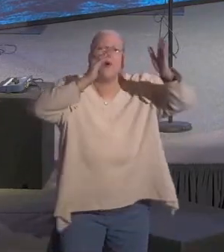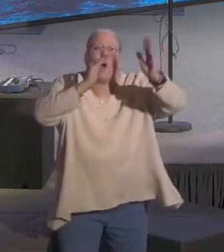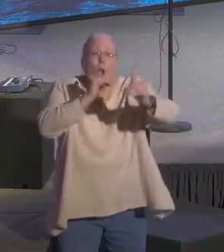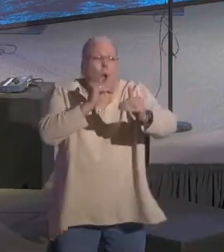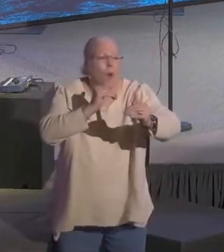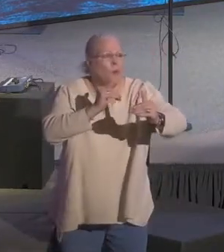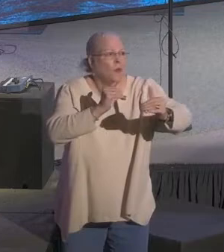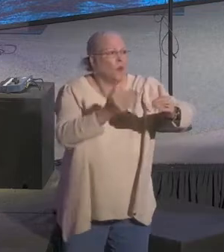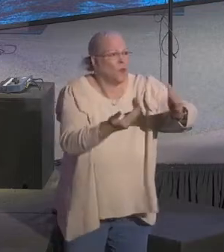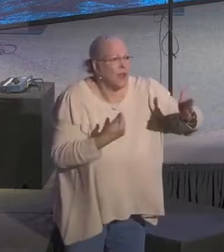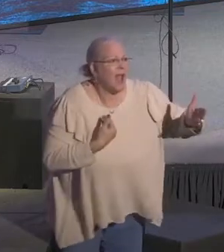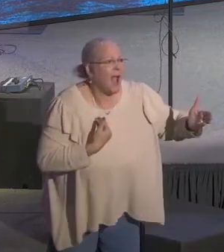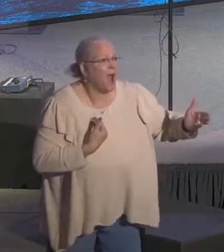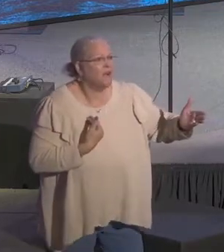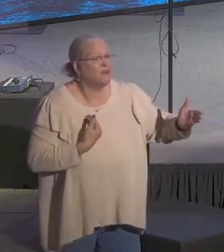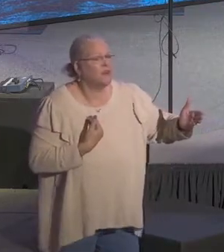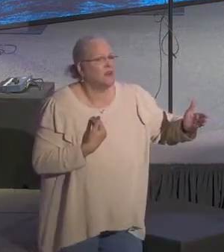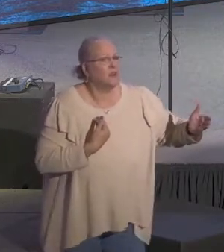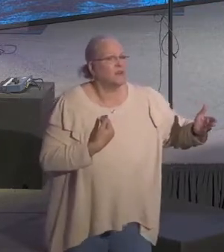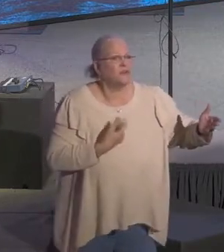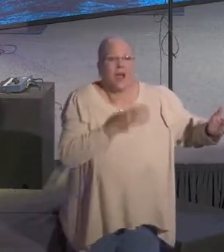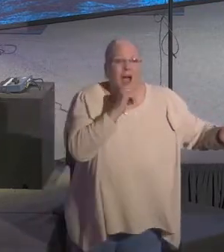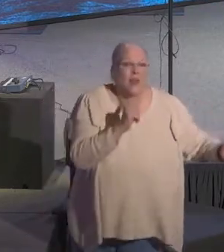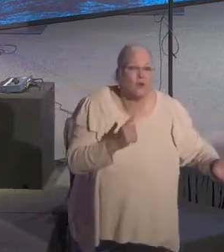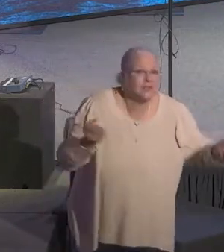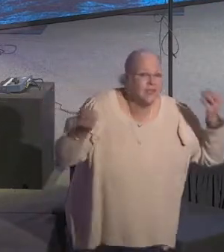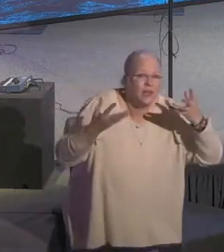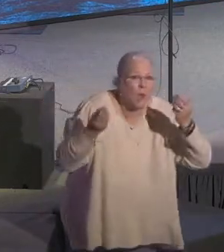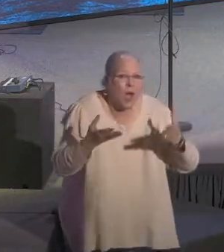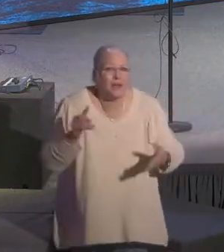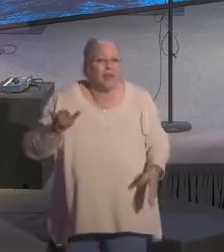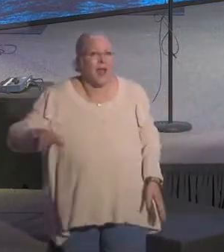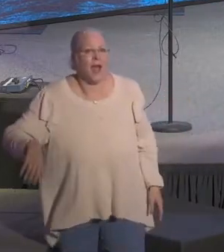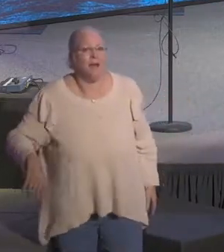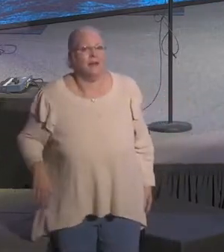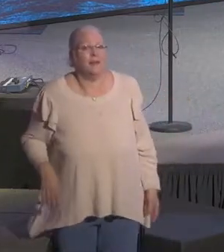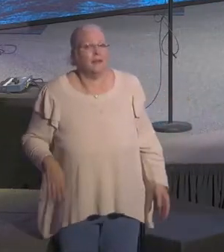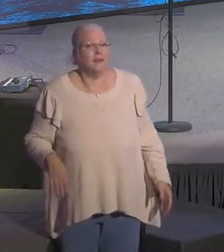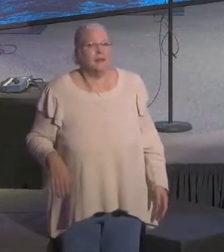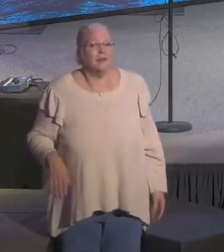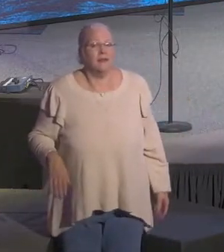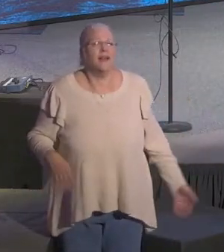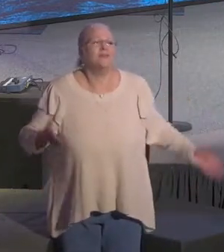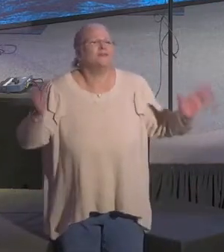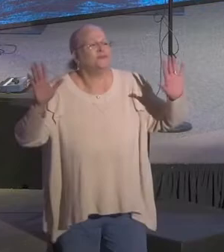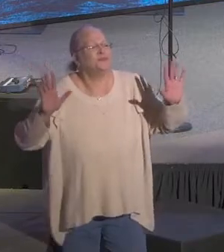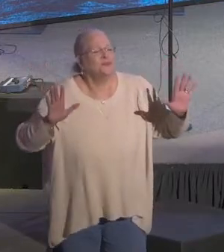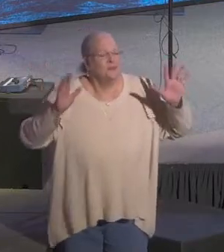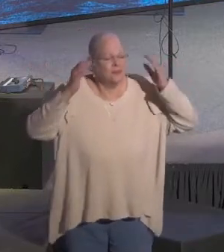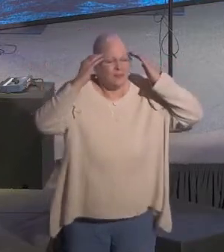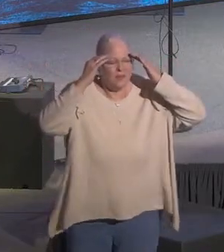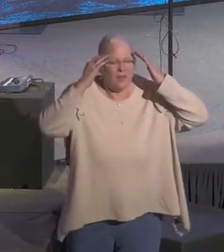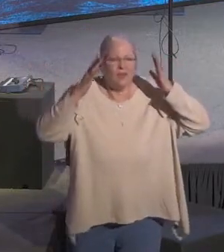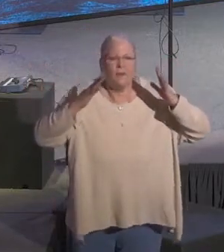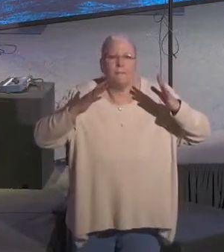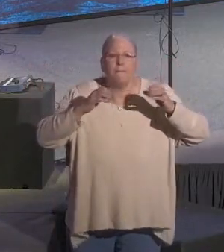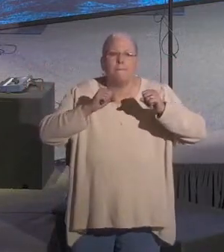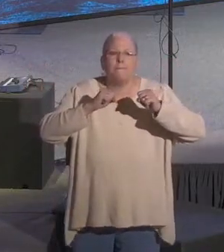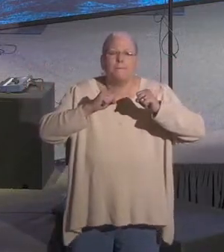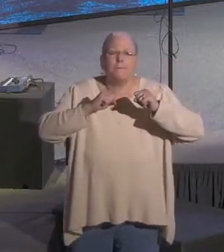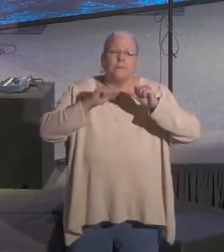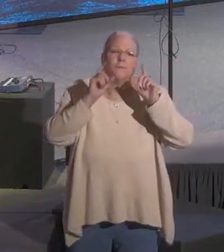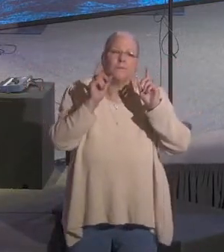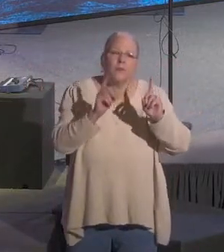that we have. I don't see a lot of that in Christendom today. People are looking for something